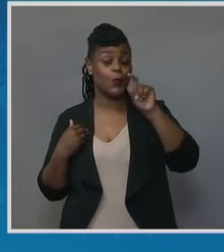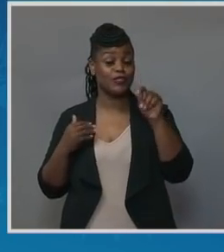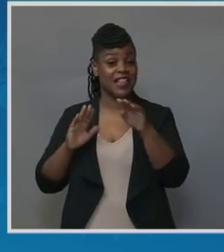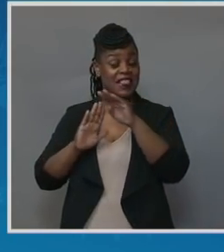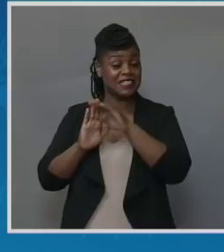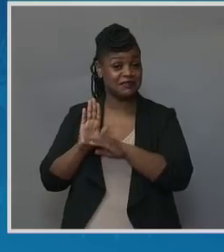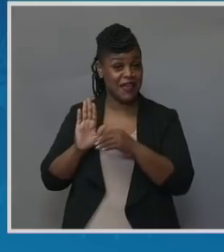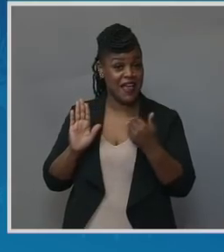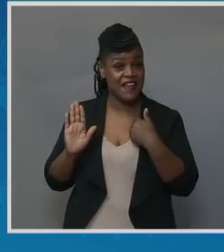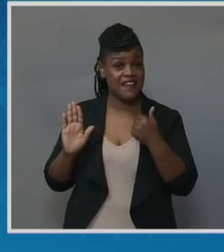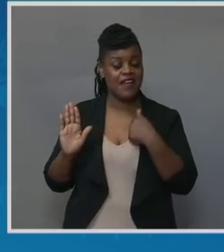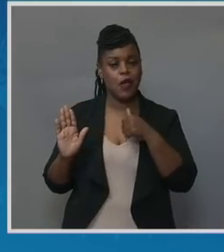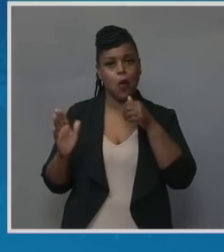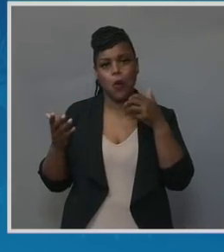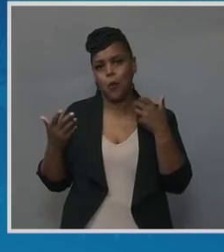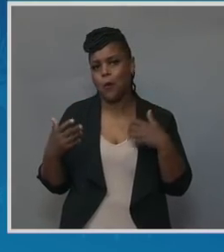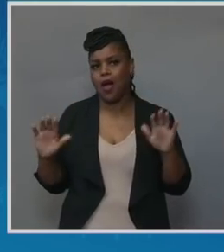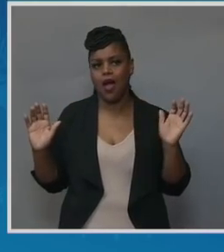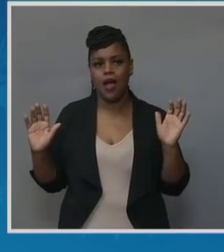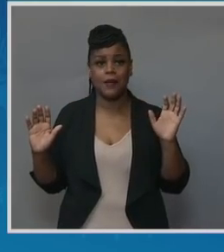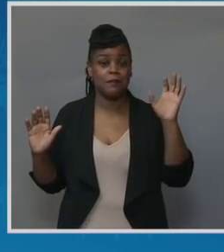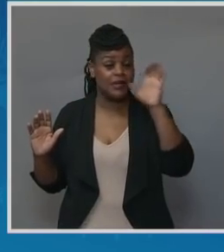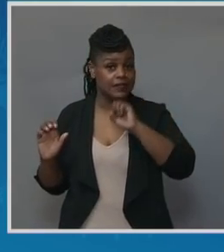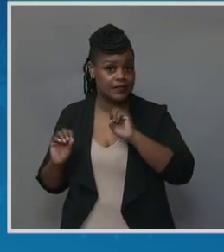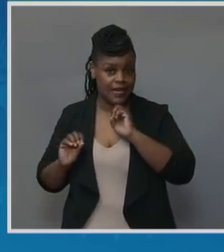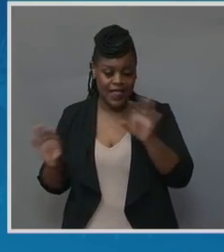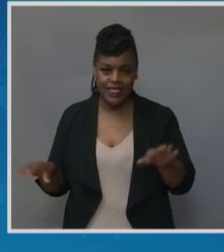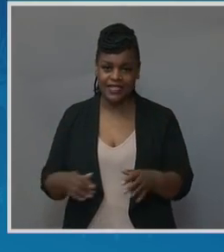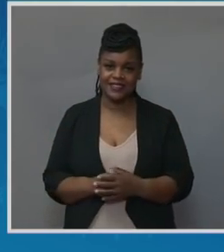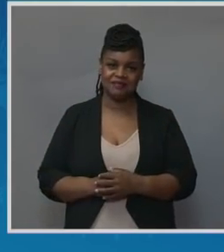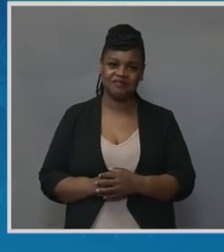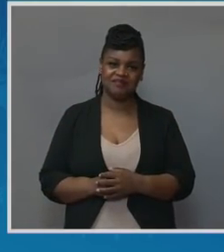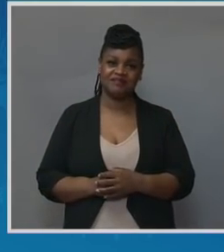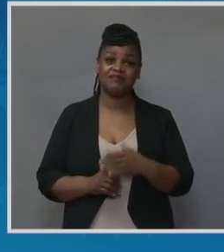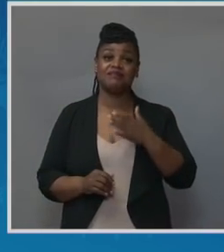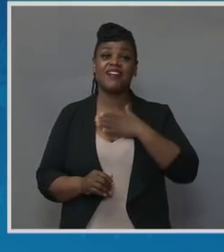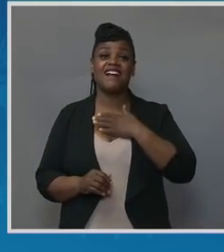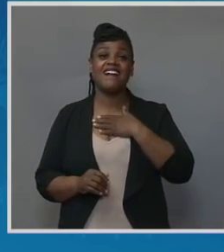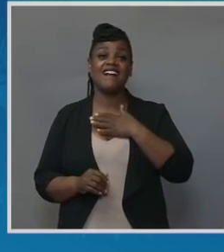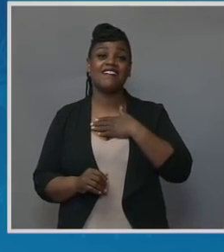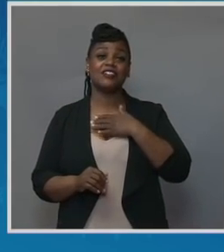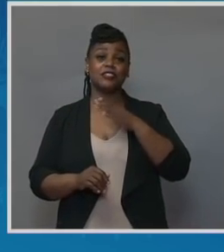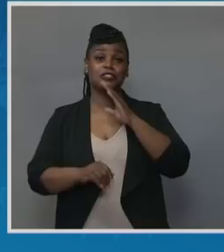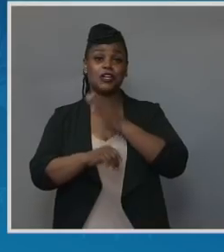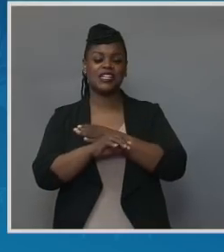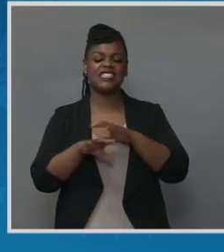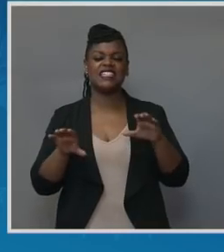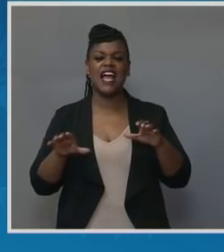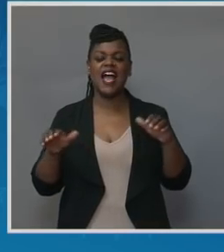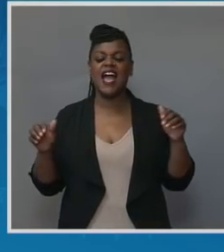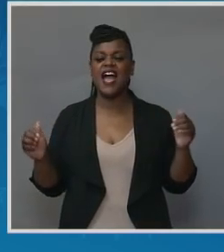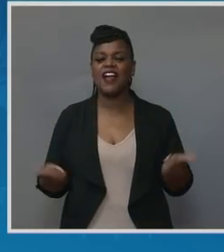want anything falling through the cracks. She did everything on her part for it not to have ended this way.